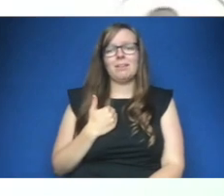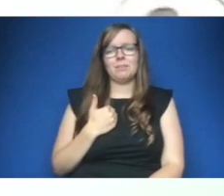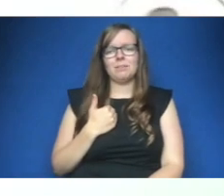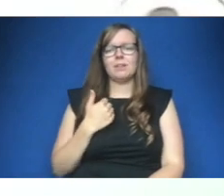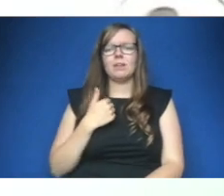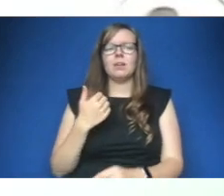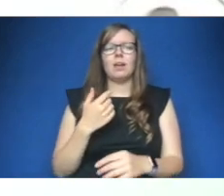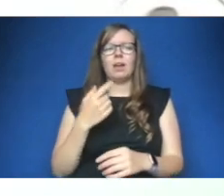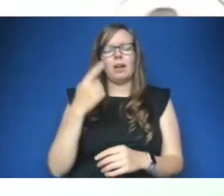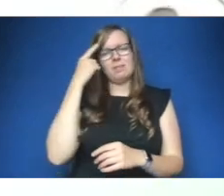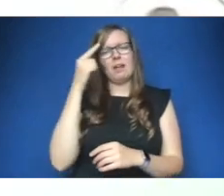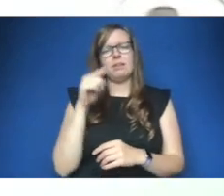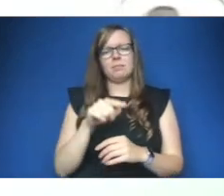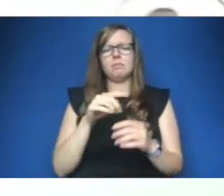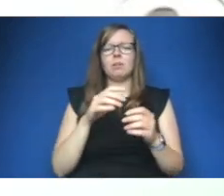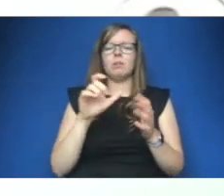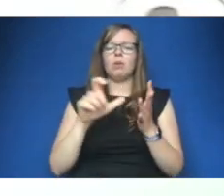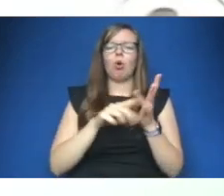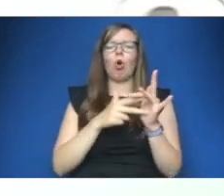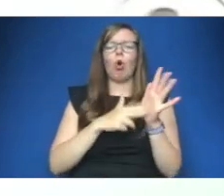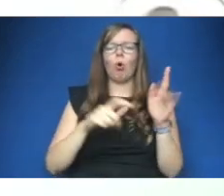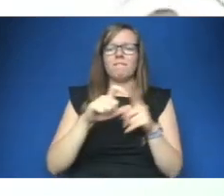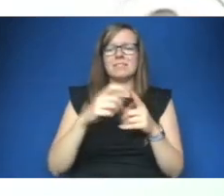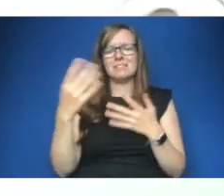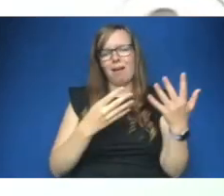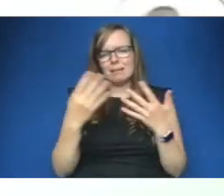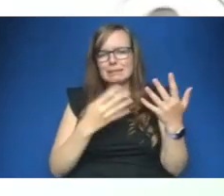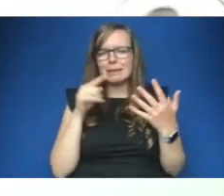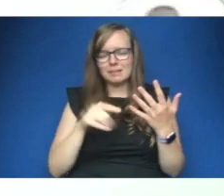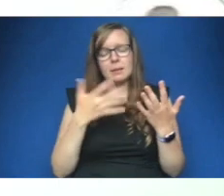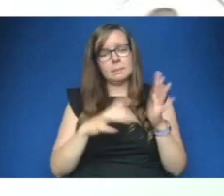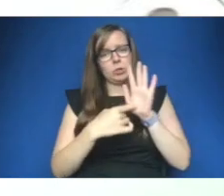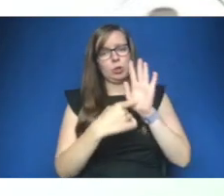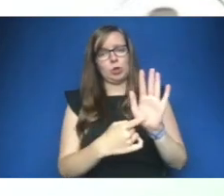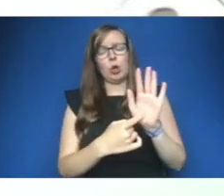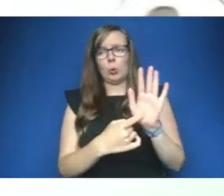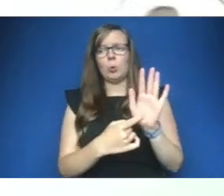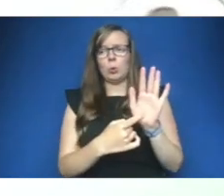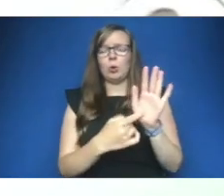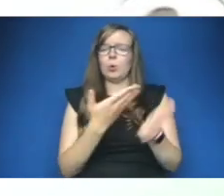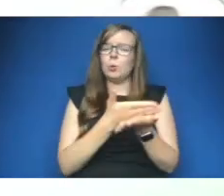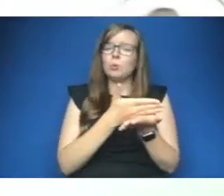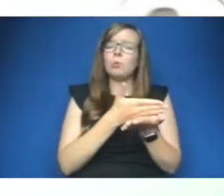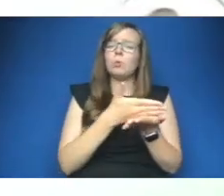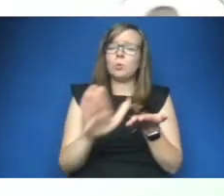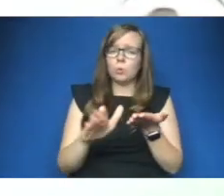the covid 19 and the pandemic caused by it it has highlighted even more the existing inequalities in our society